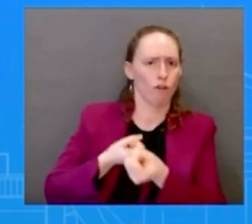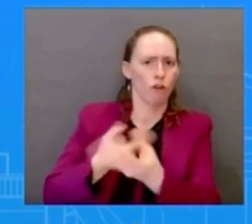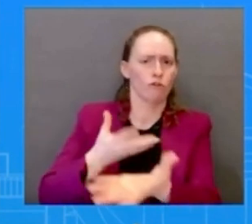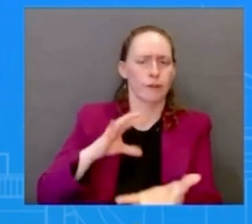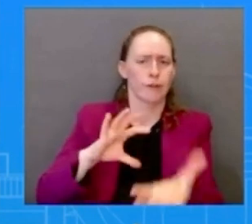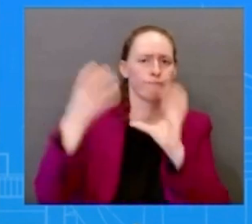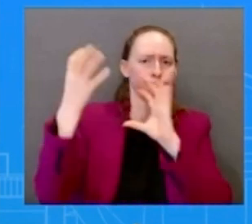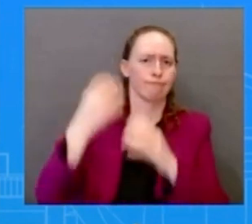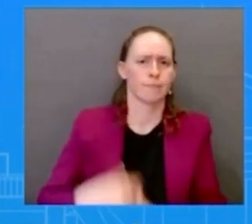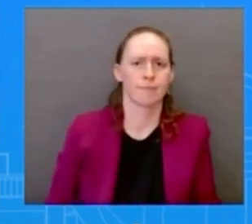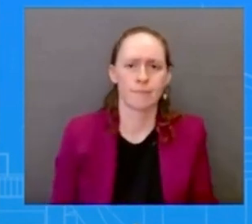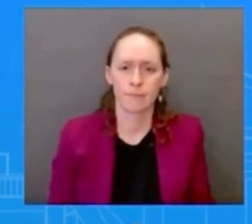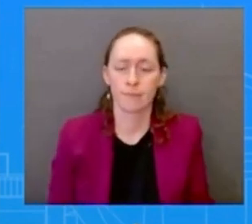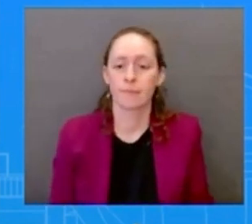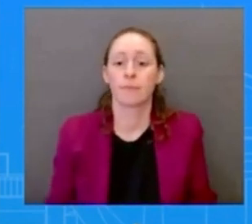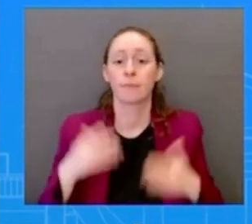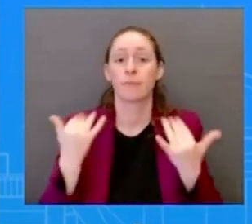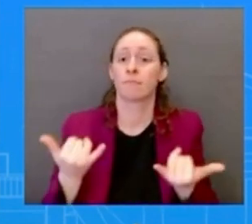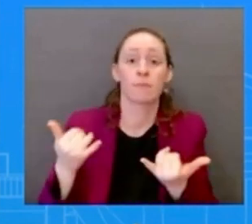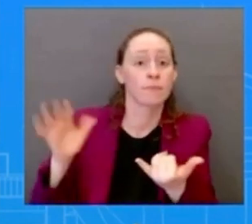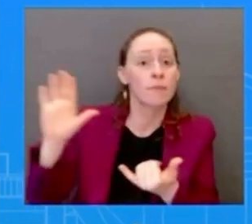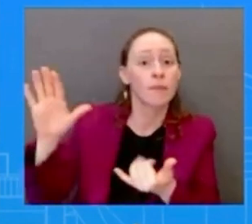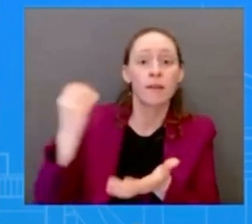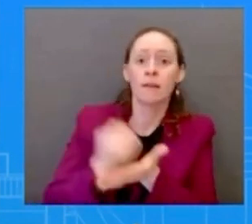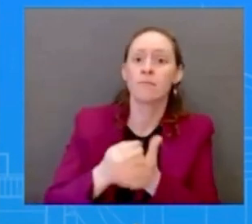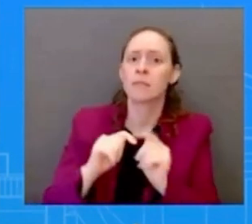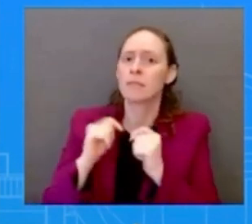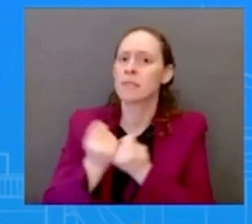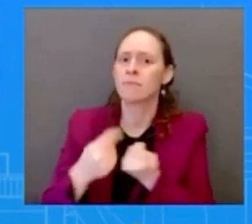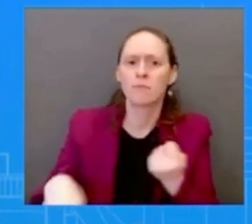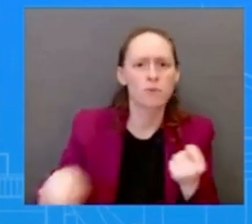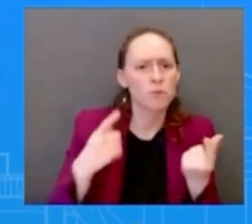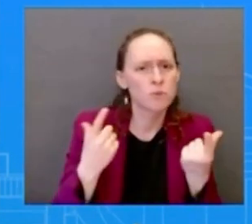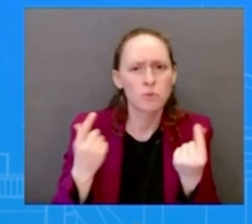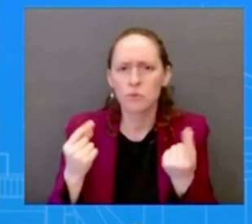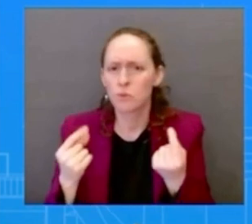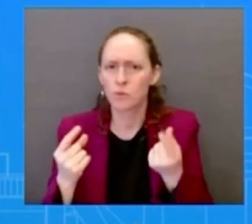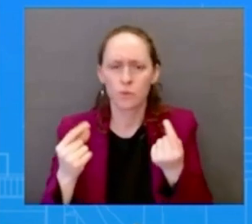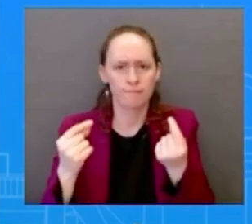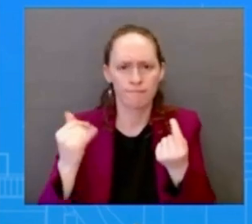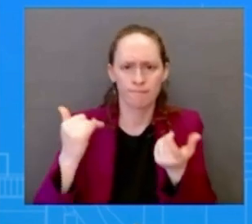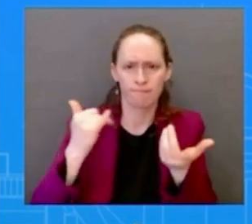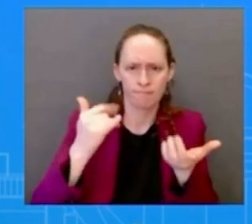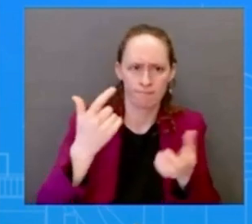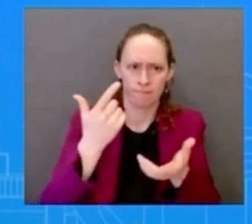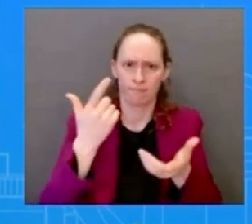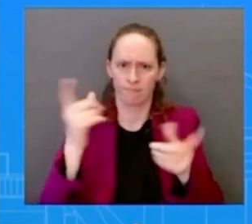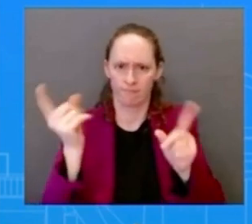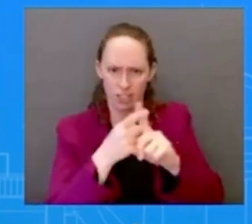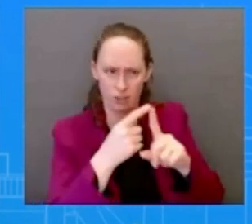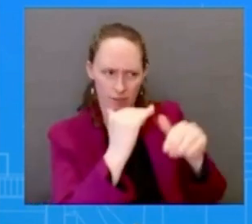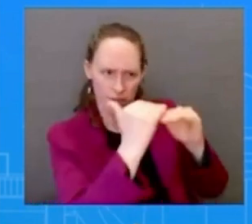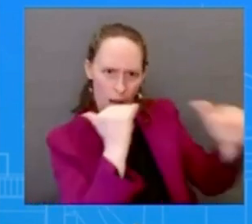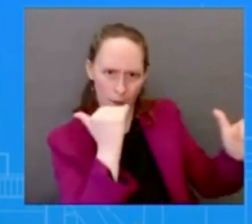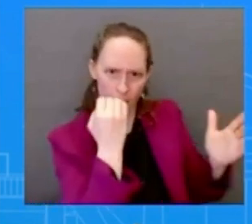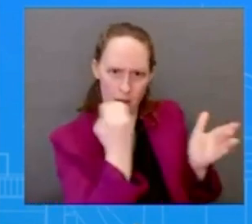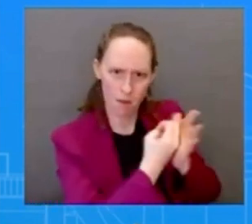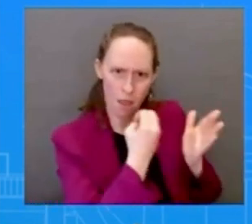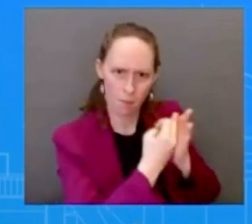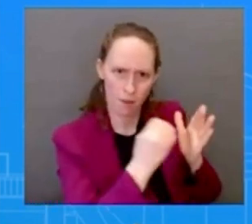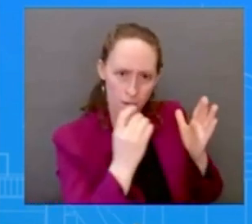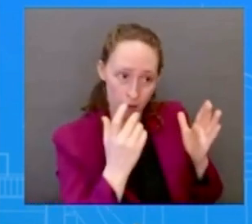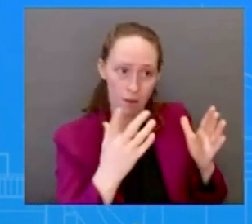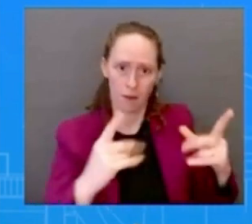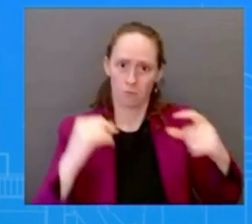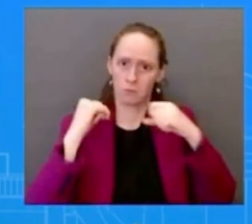economic team is focused on stabilizing the financial system and protecting depositors not investors we've been very clear about this but again it